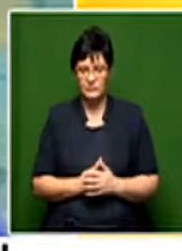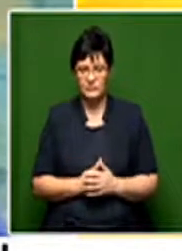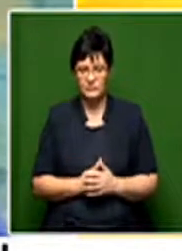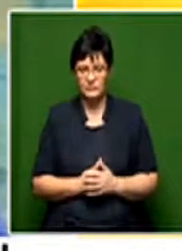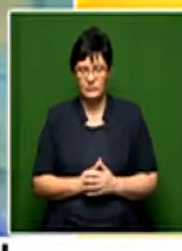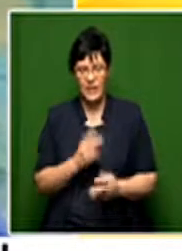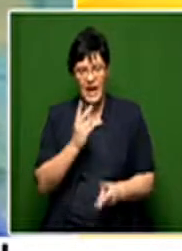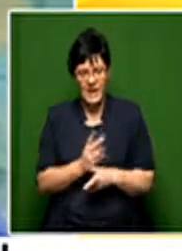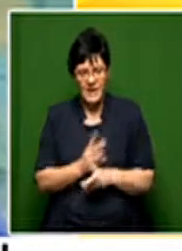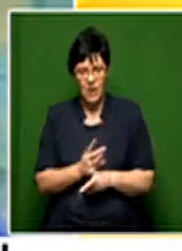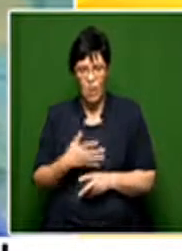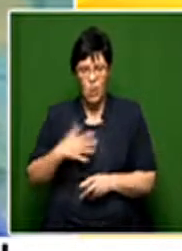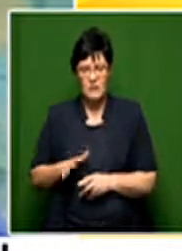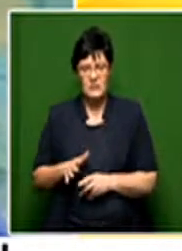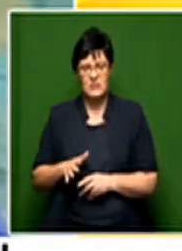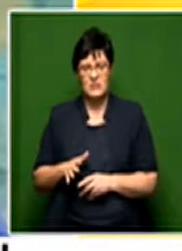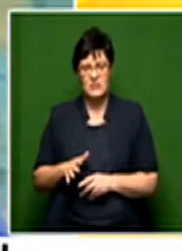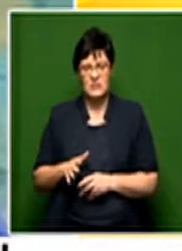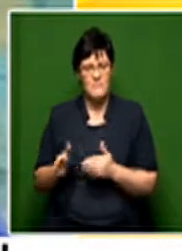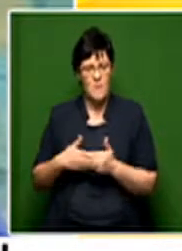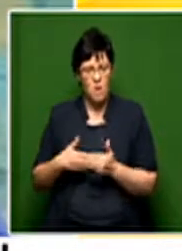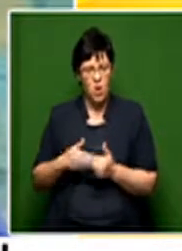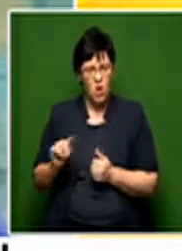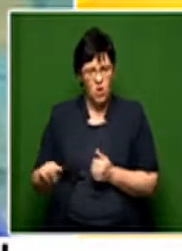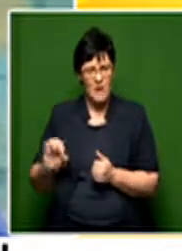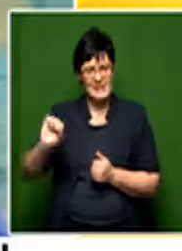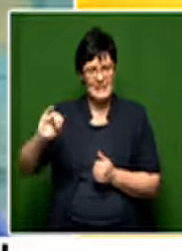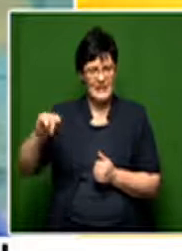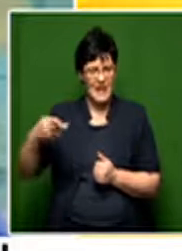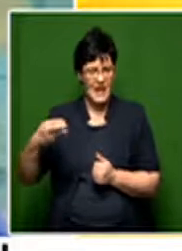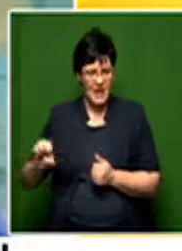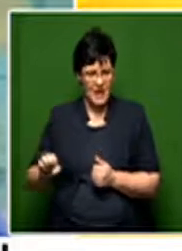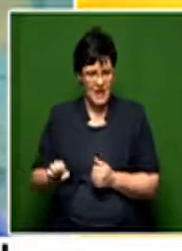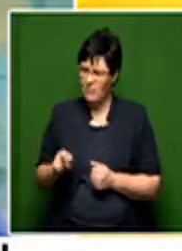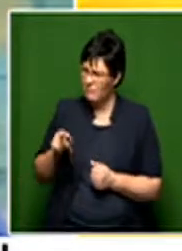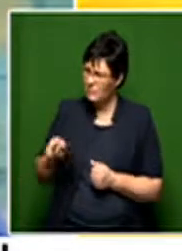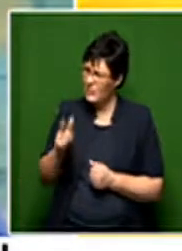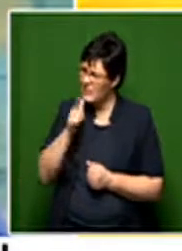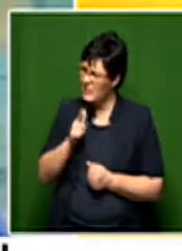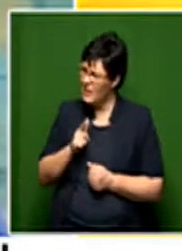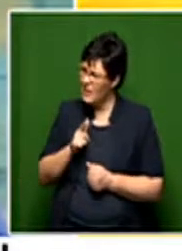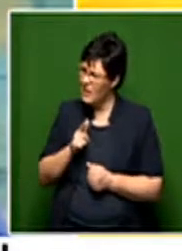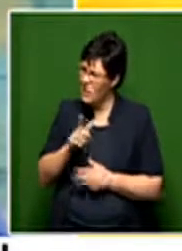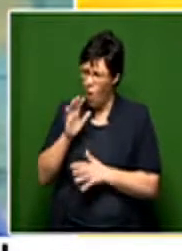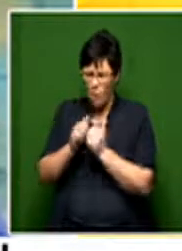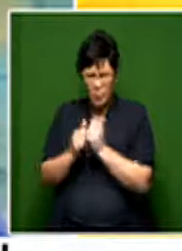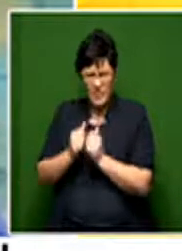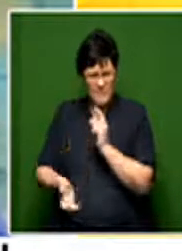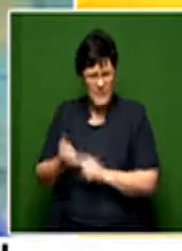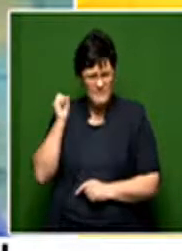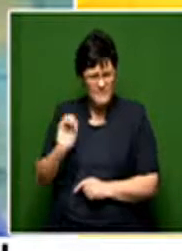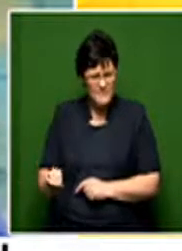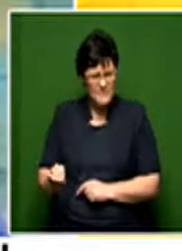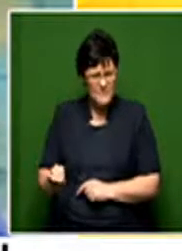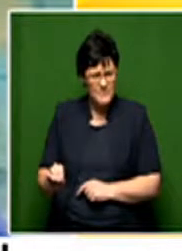Again, I want to, I just want to quiz you a little bit more on this, Zile. Did you mention that you found your brother? Have you managed